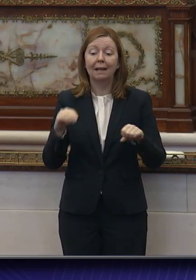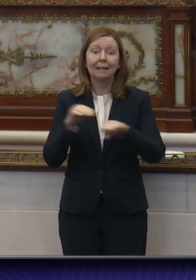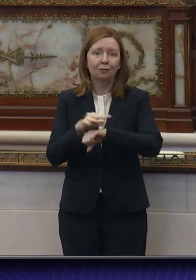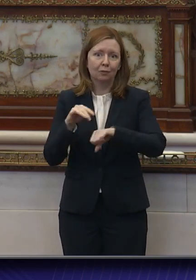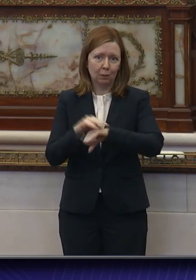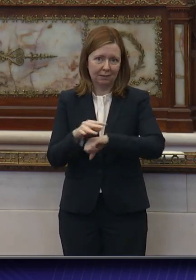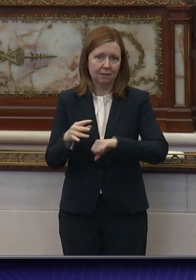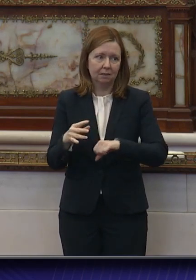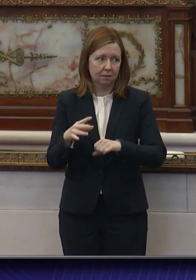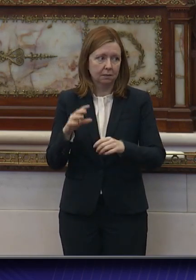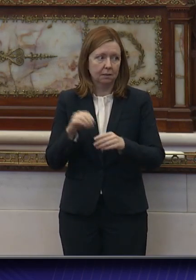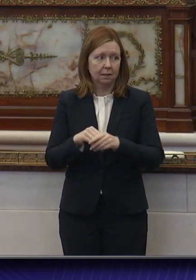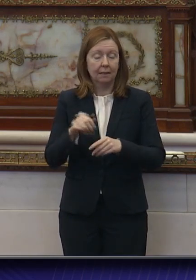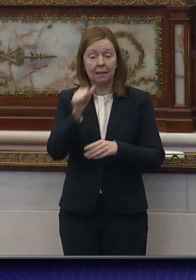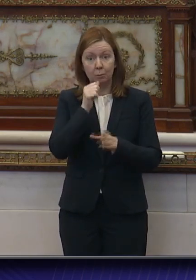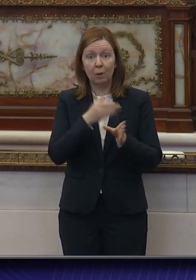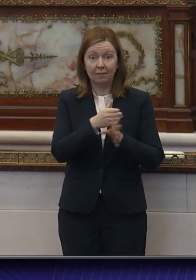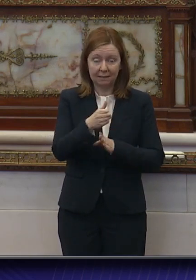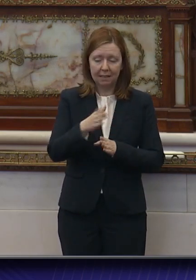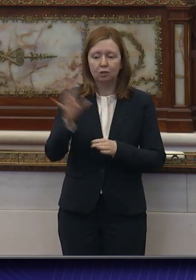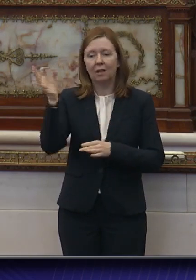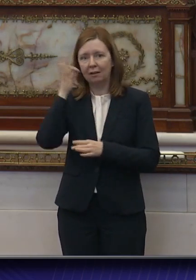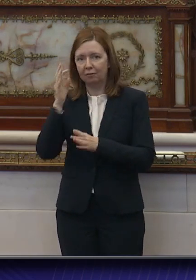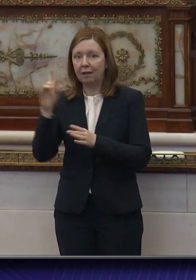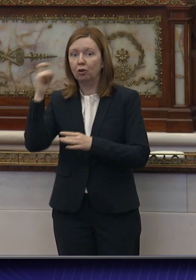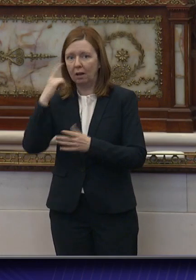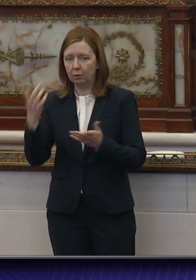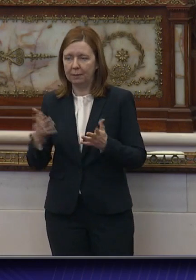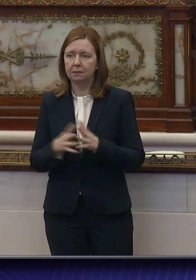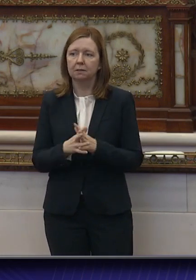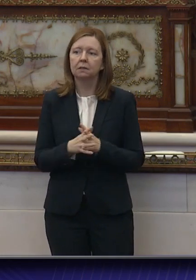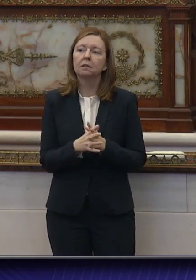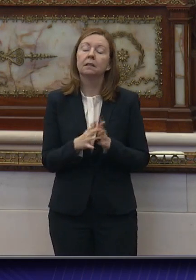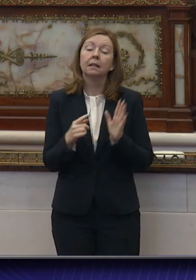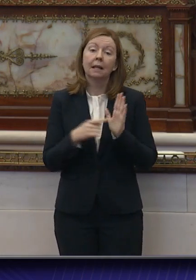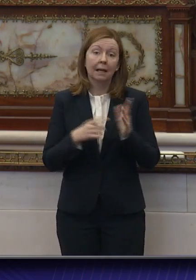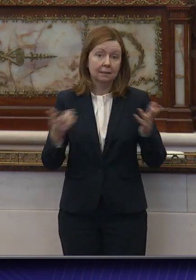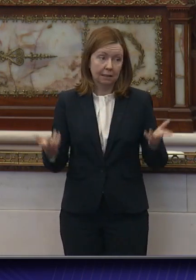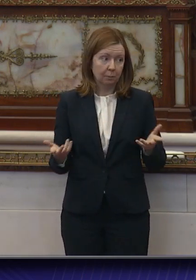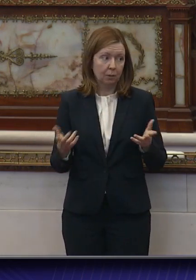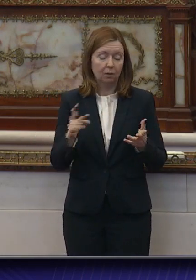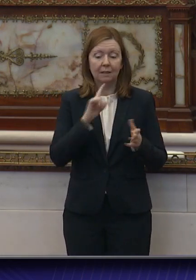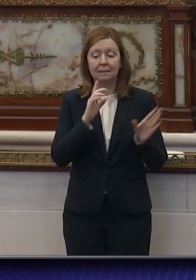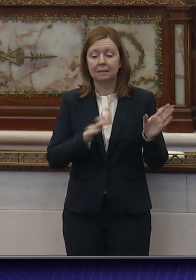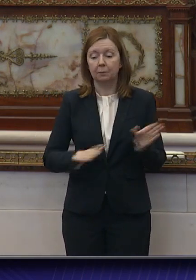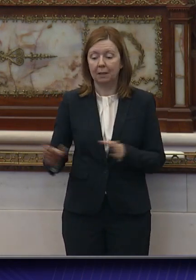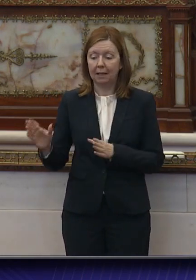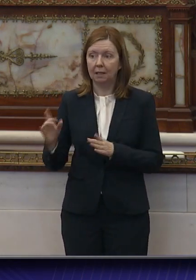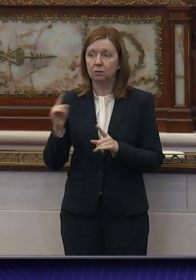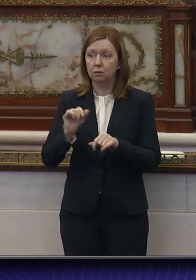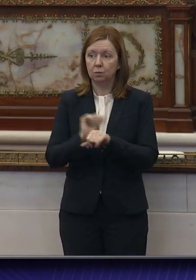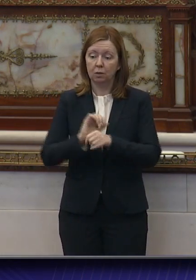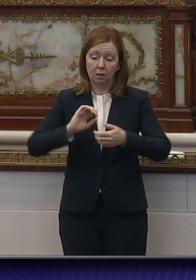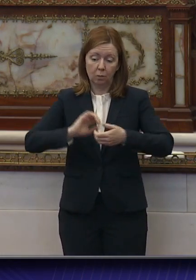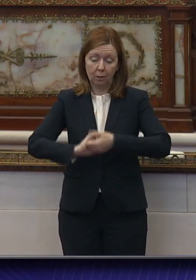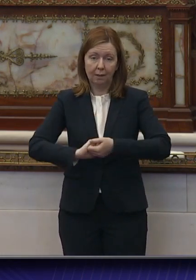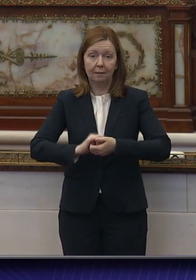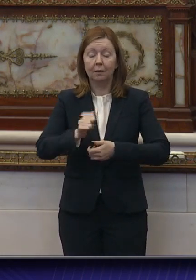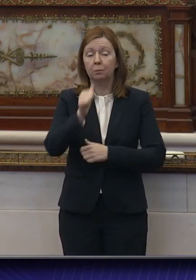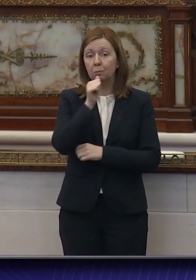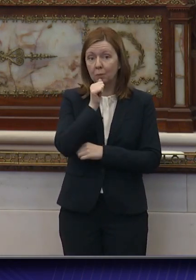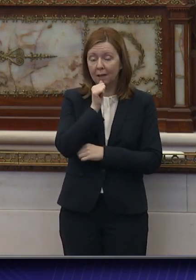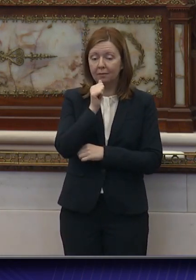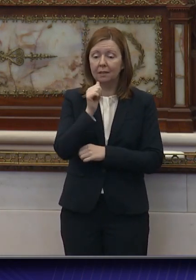in the private sector and federal government. An example of that is the plan to work with private